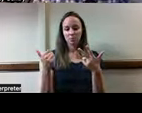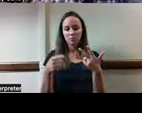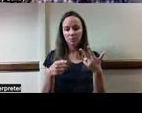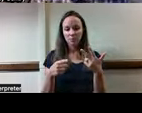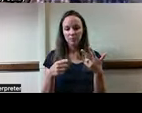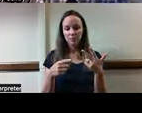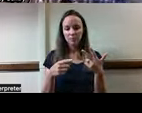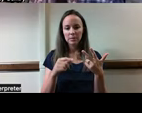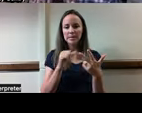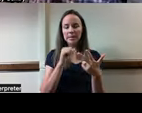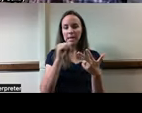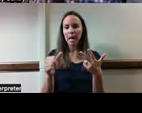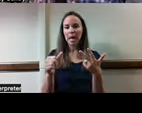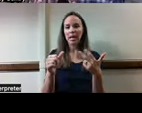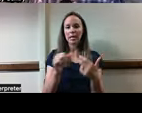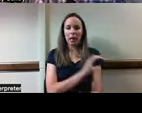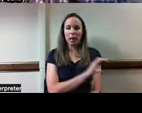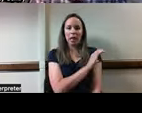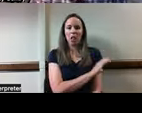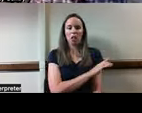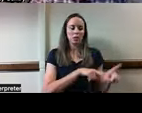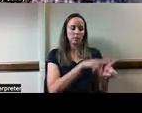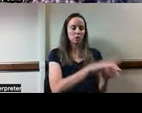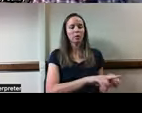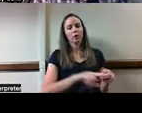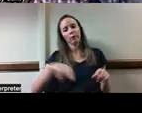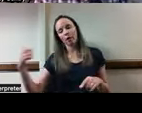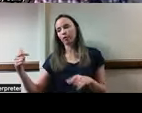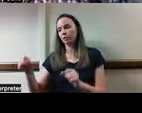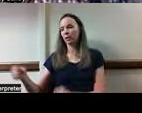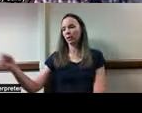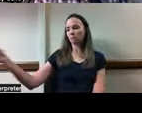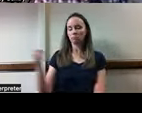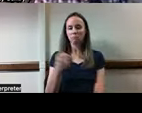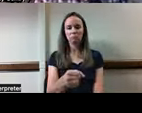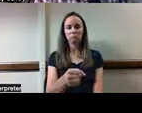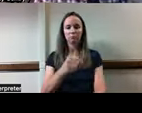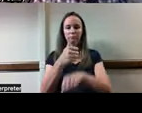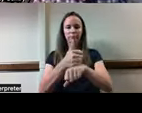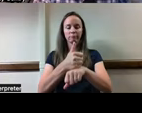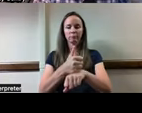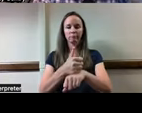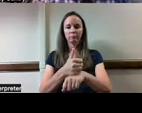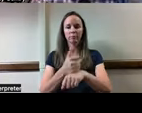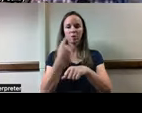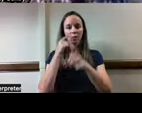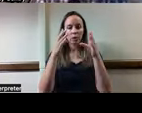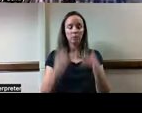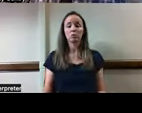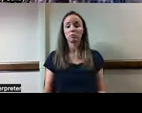-clinical specialist expert in the area who might be able to put these devices into play for the person?